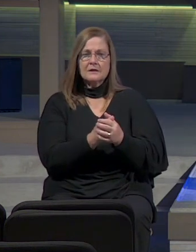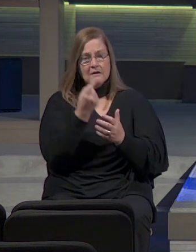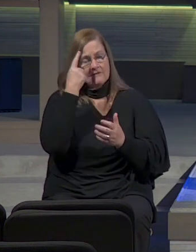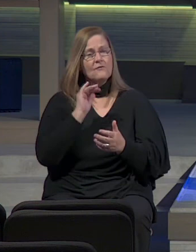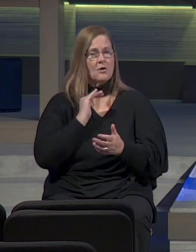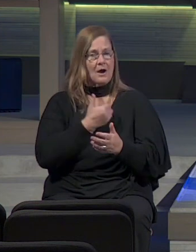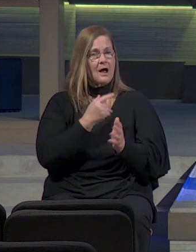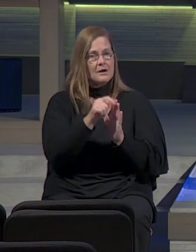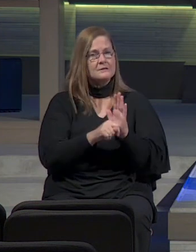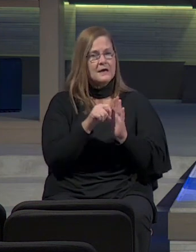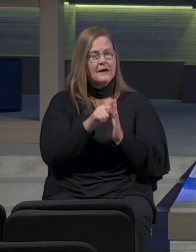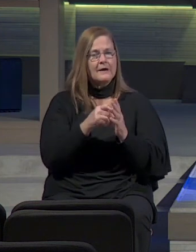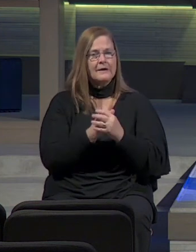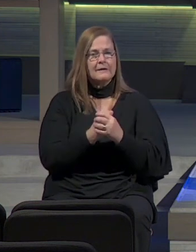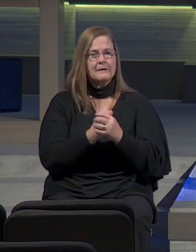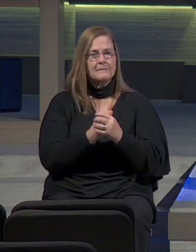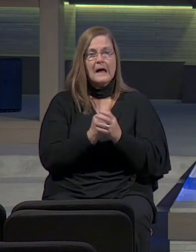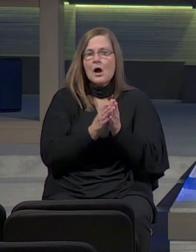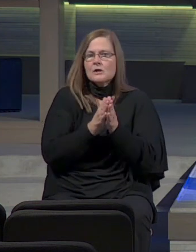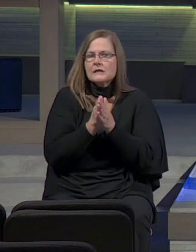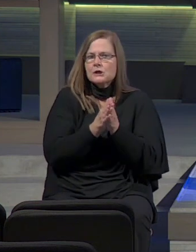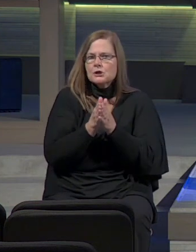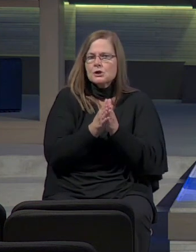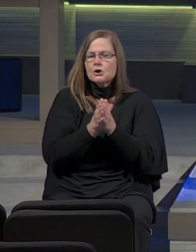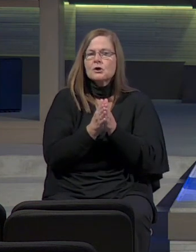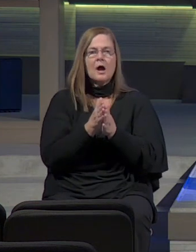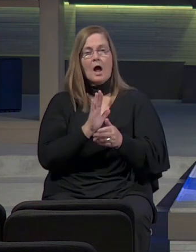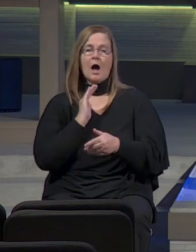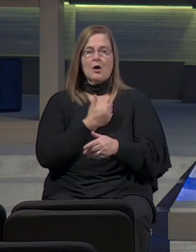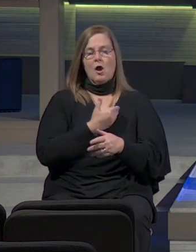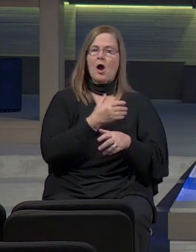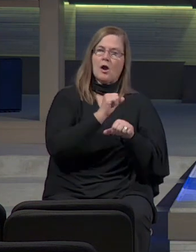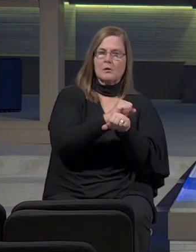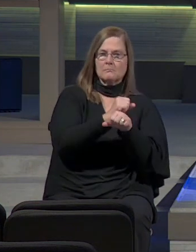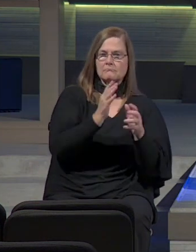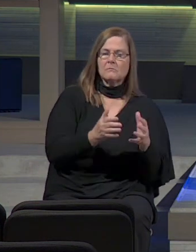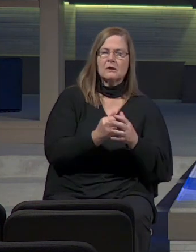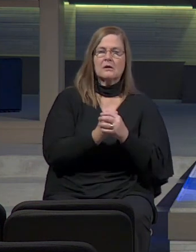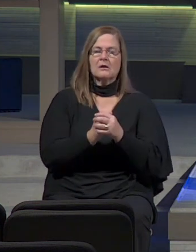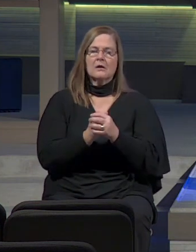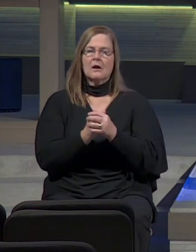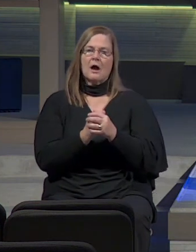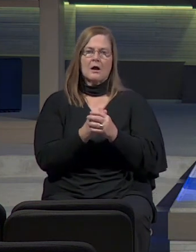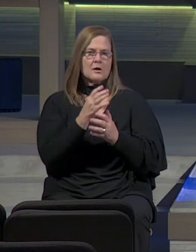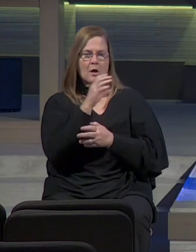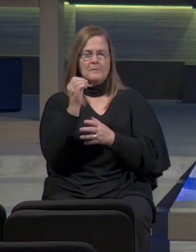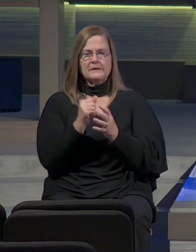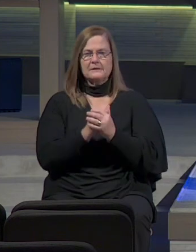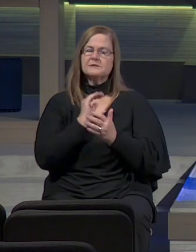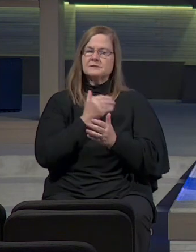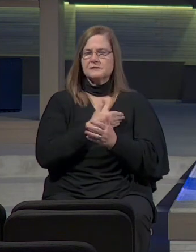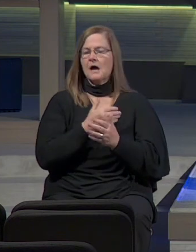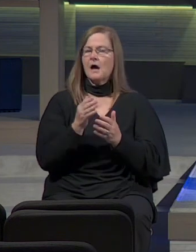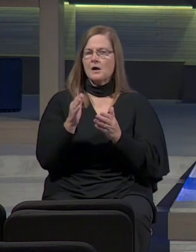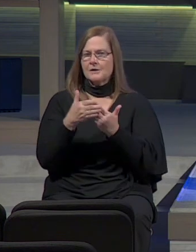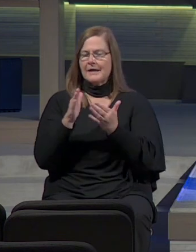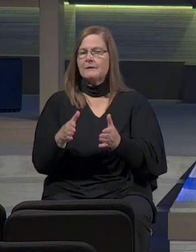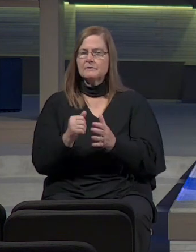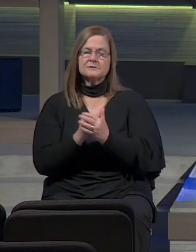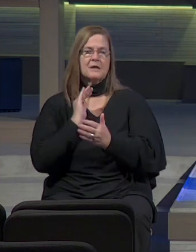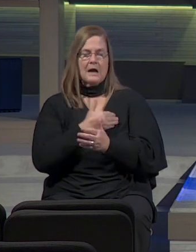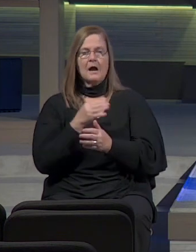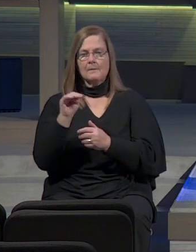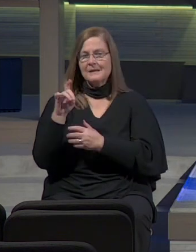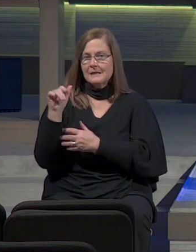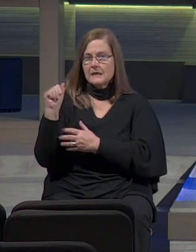how eager is our culture, our employers, our neighbors, our media to hear, hey, guess what? Sin is